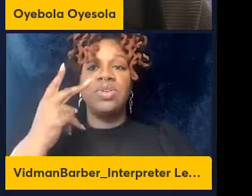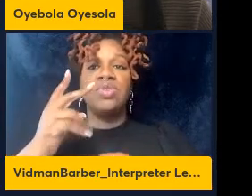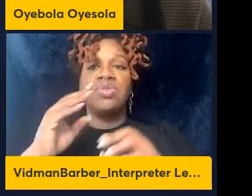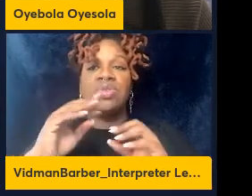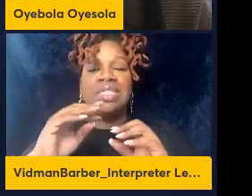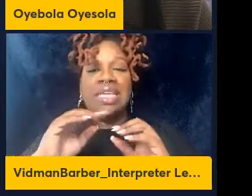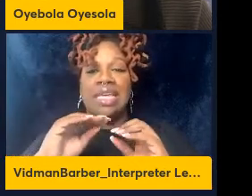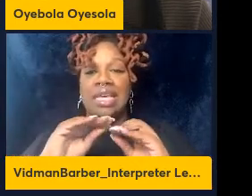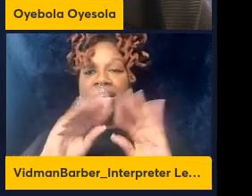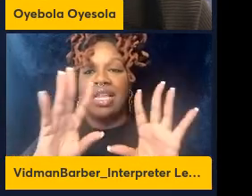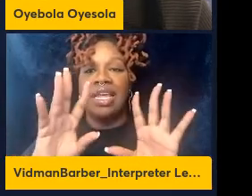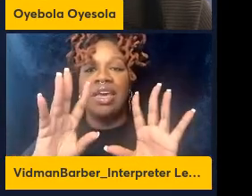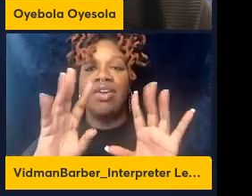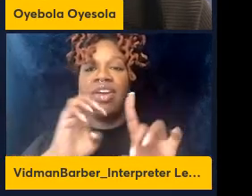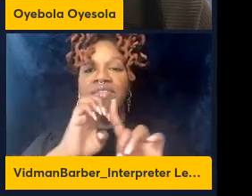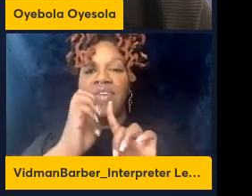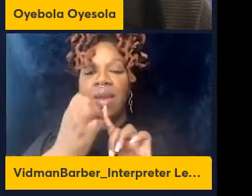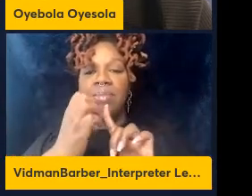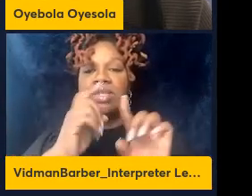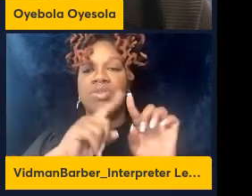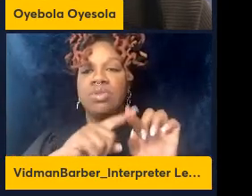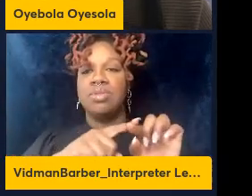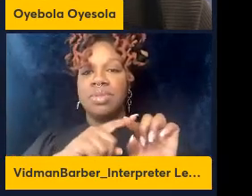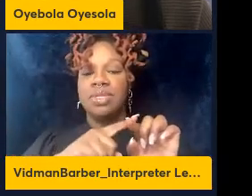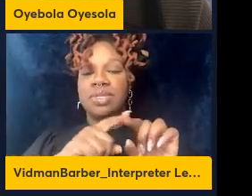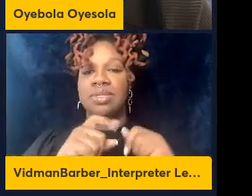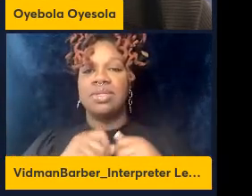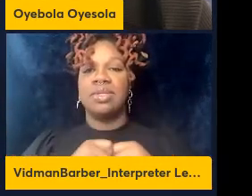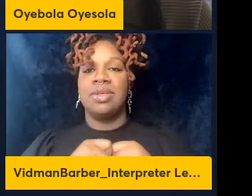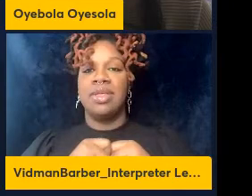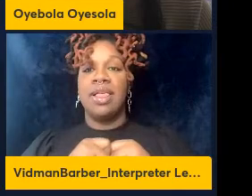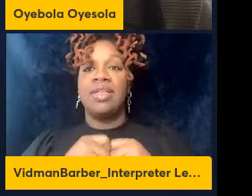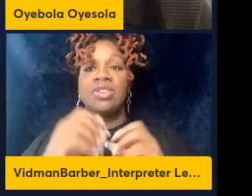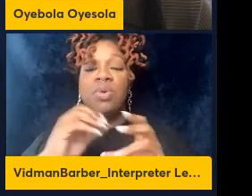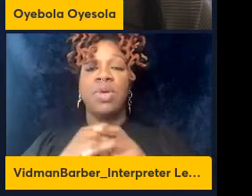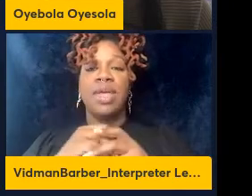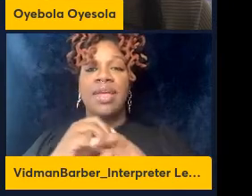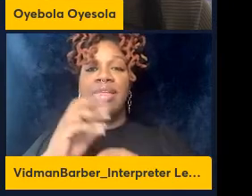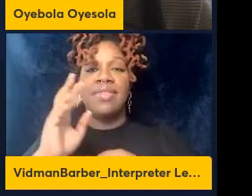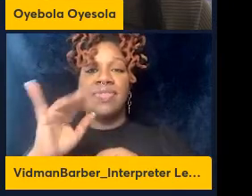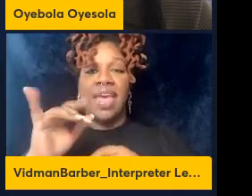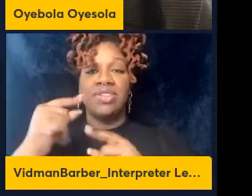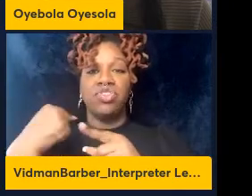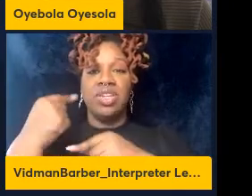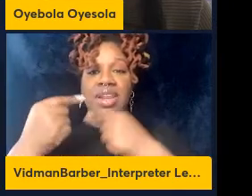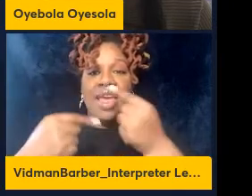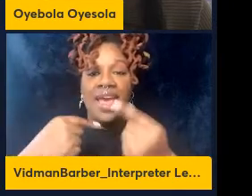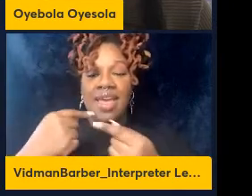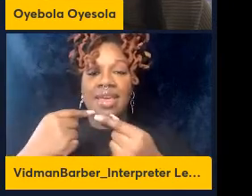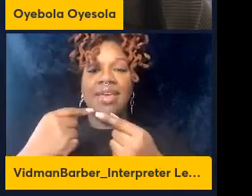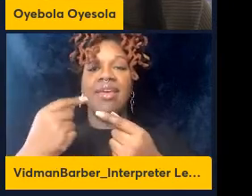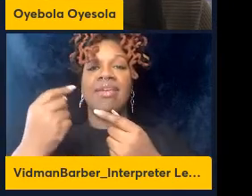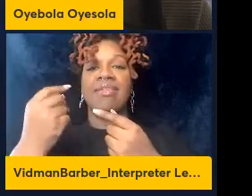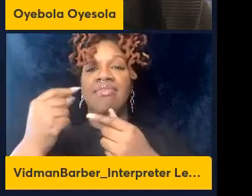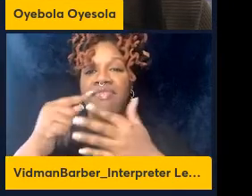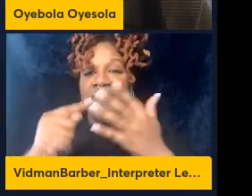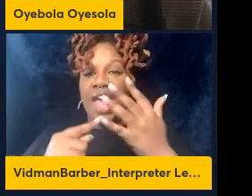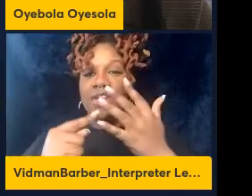dependent effect suggesting that genetic factors and environmental